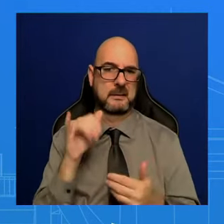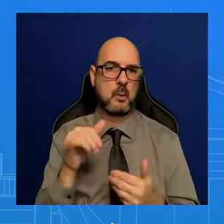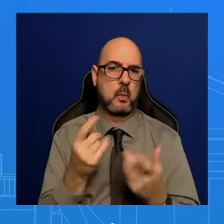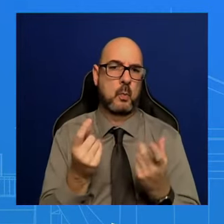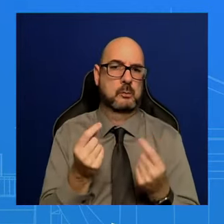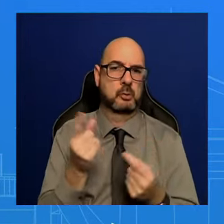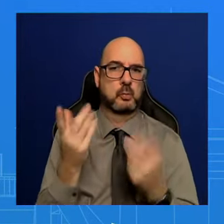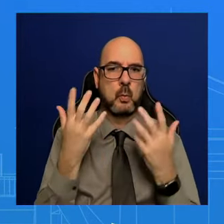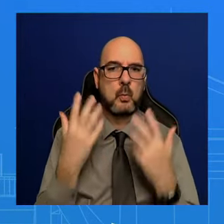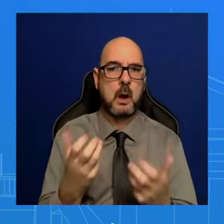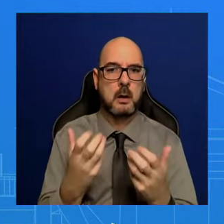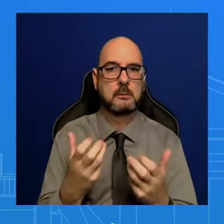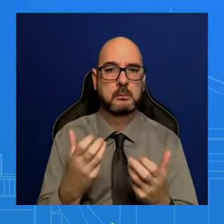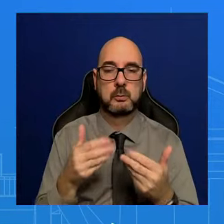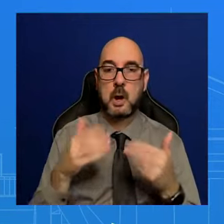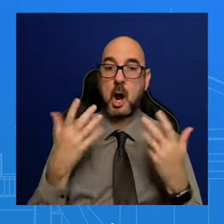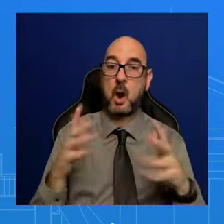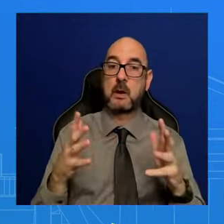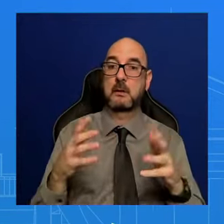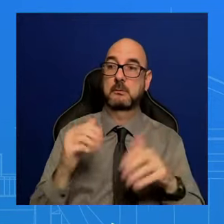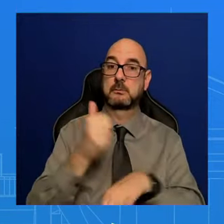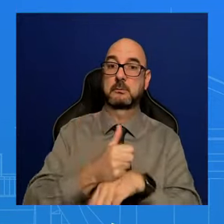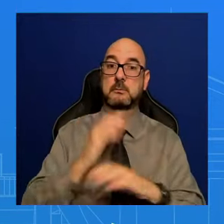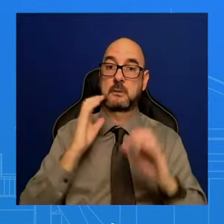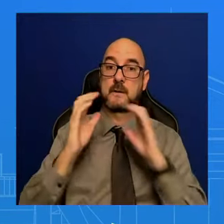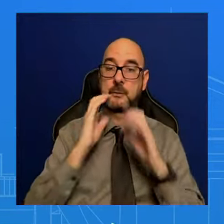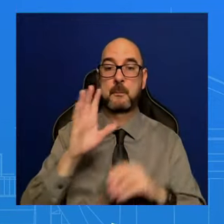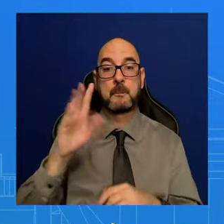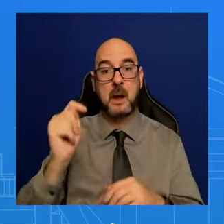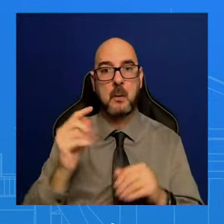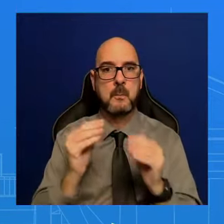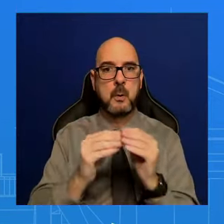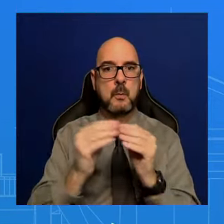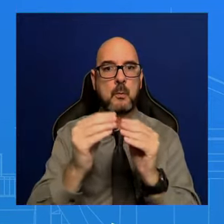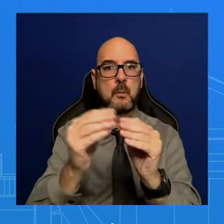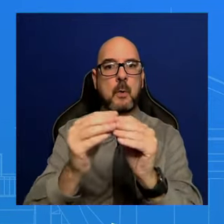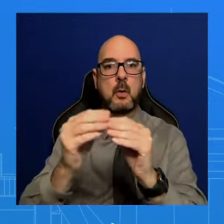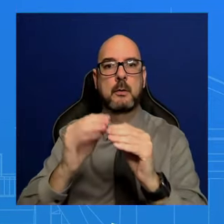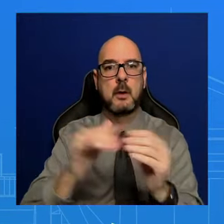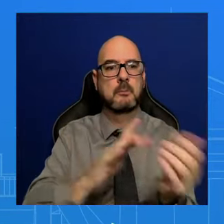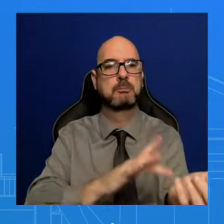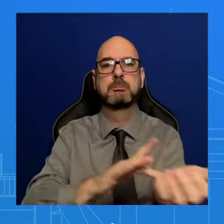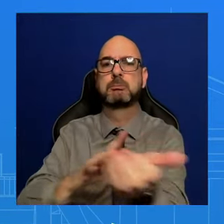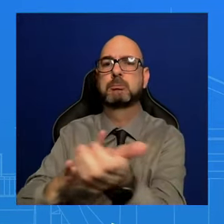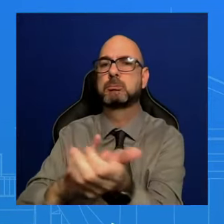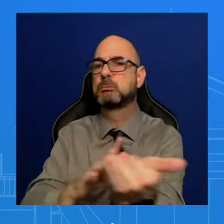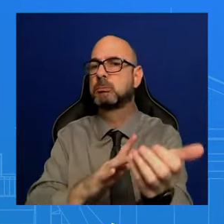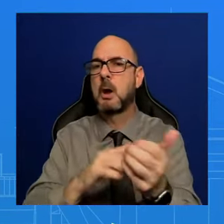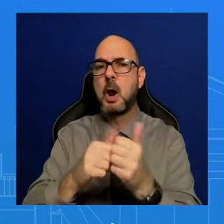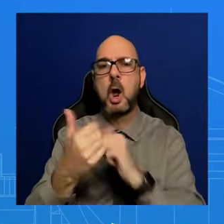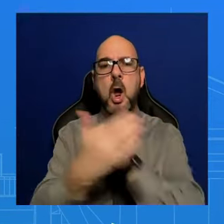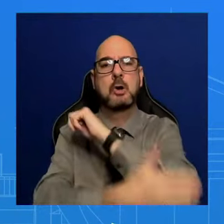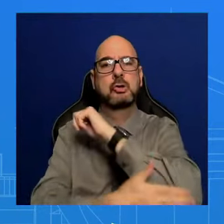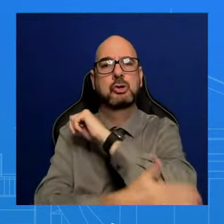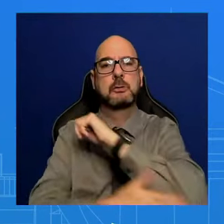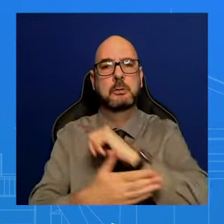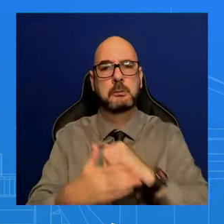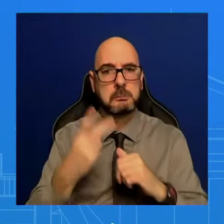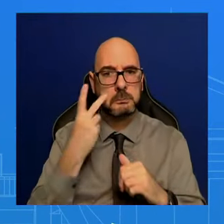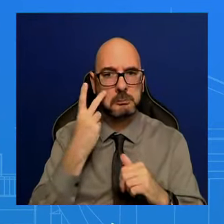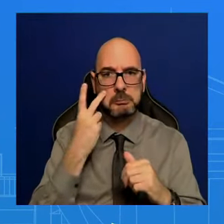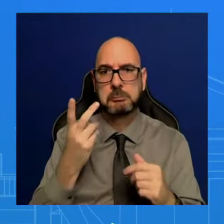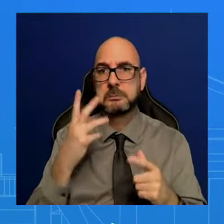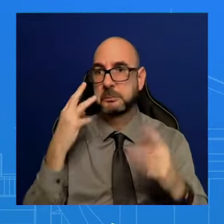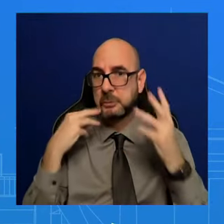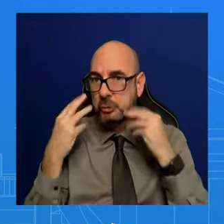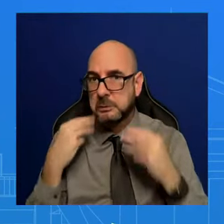he has. And knowing and having his finger on the pulse is certainly about what the American people have been going through these past three years. Going to be, again,